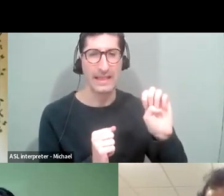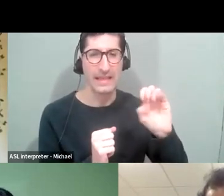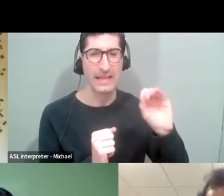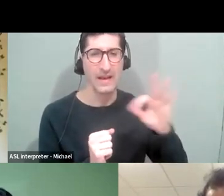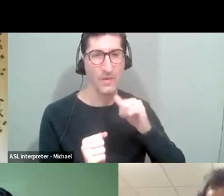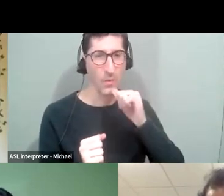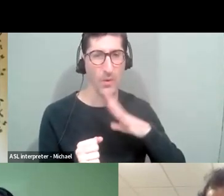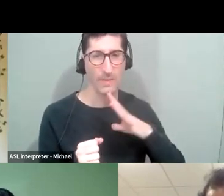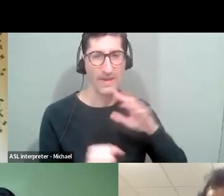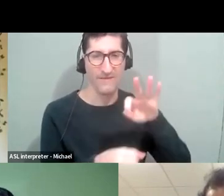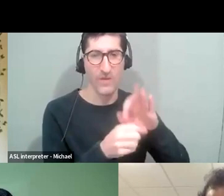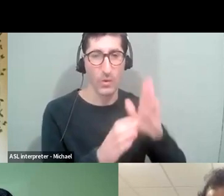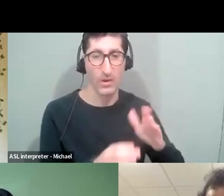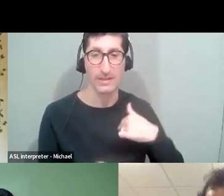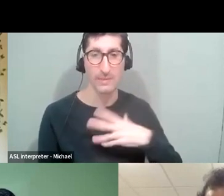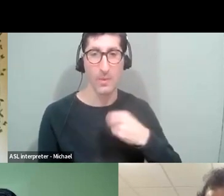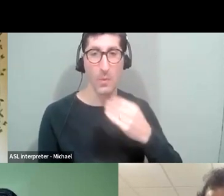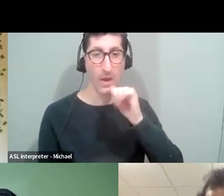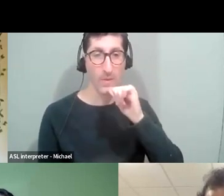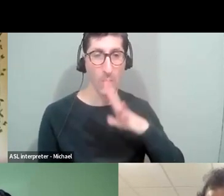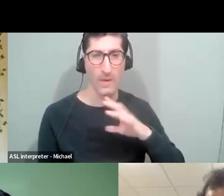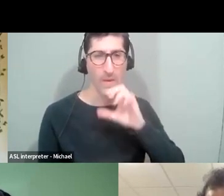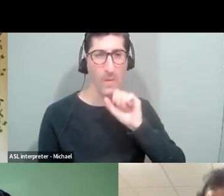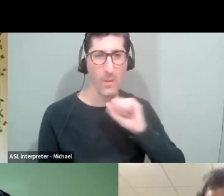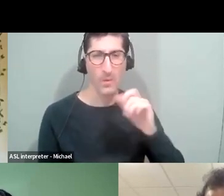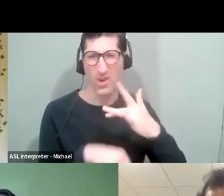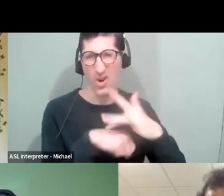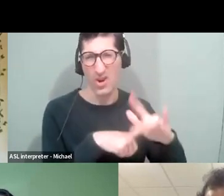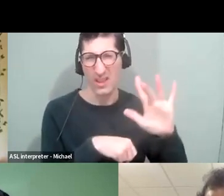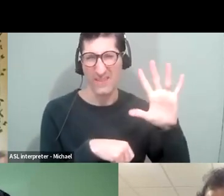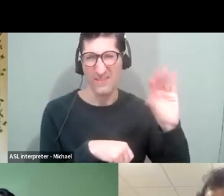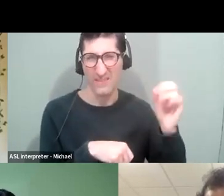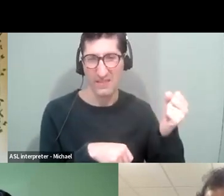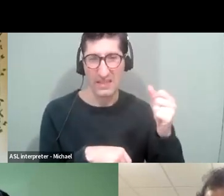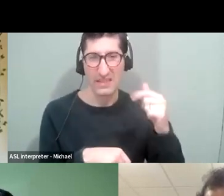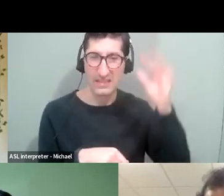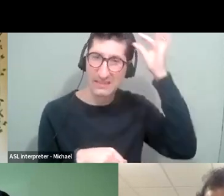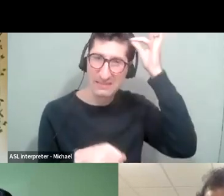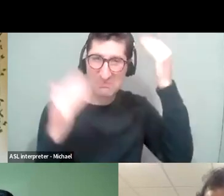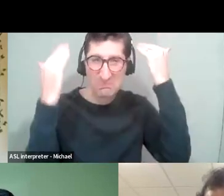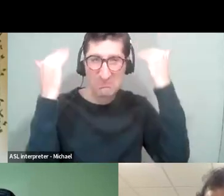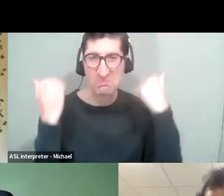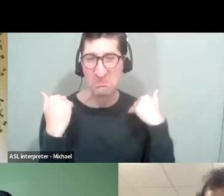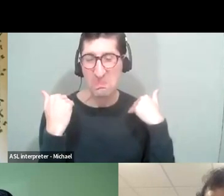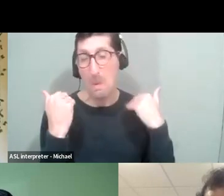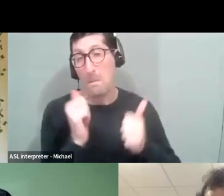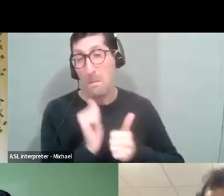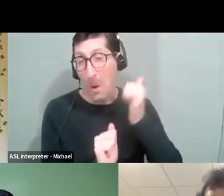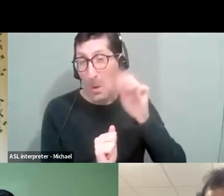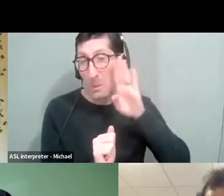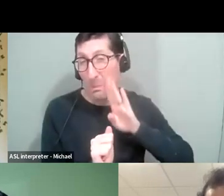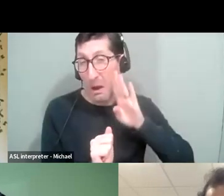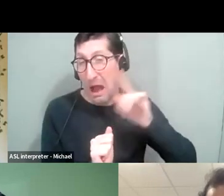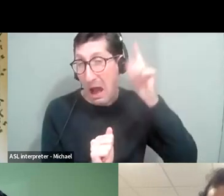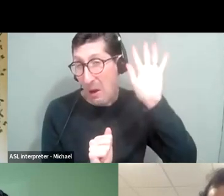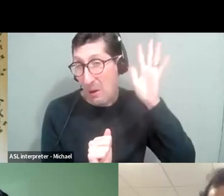Caucasian woman in her early 50s with shoulder length, mostly brown hair, and